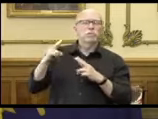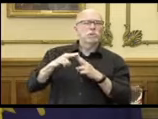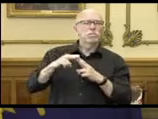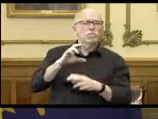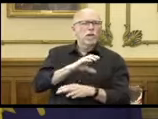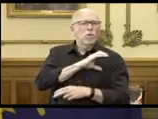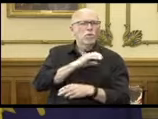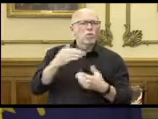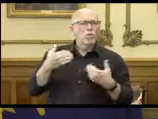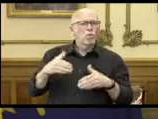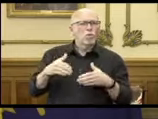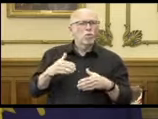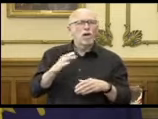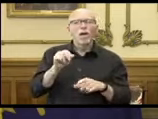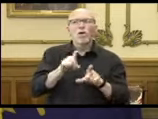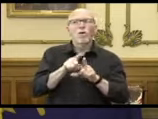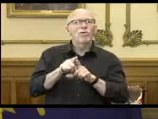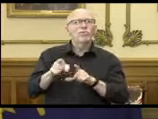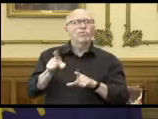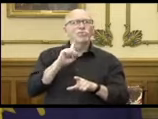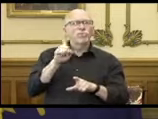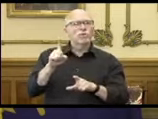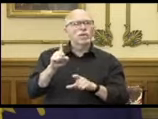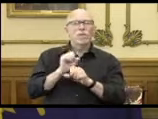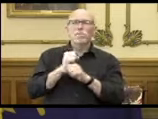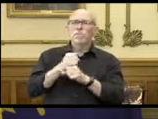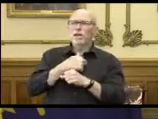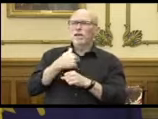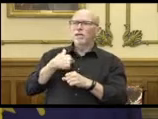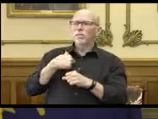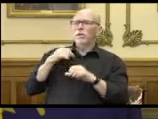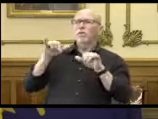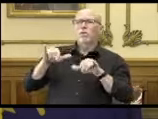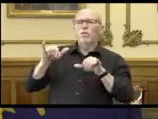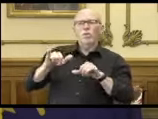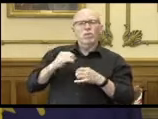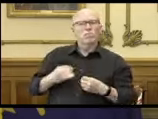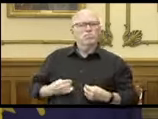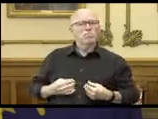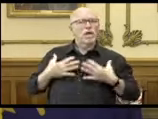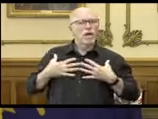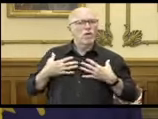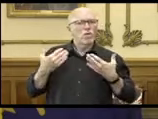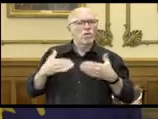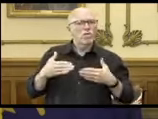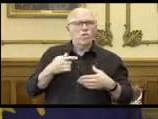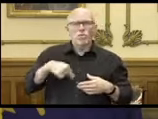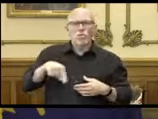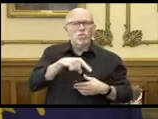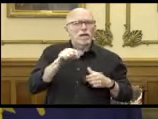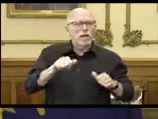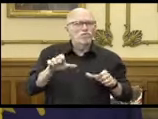but they reminded us, inspired us, that we can all do better.